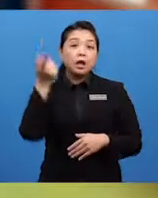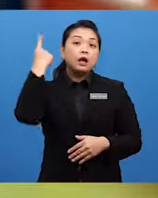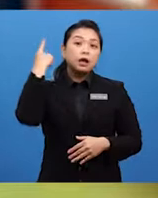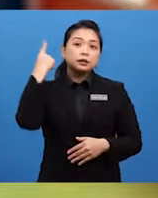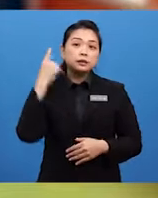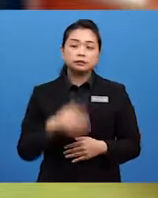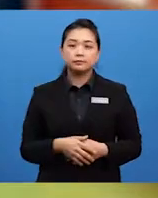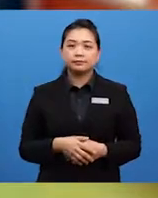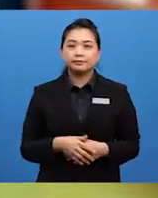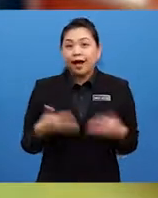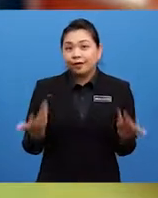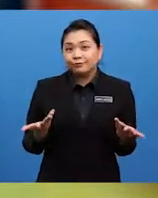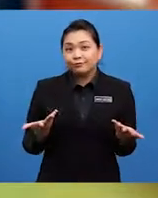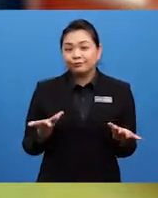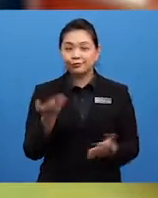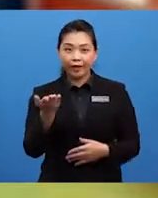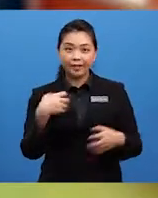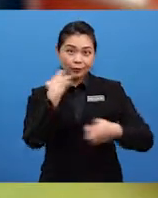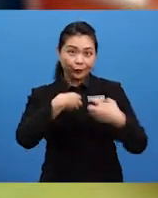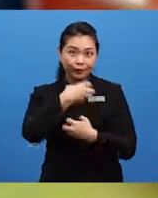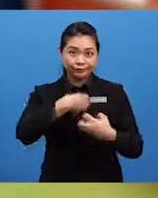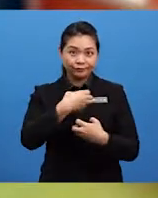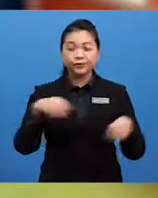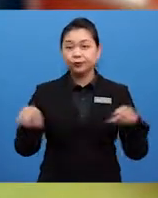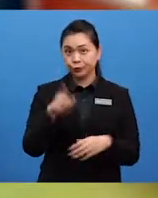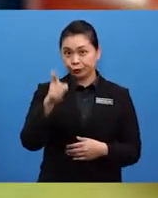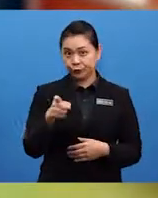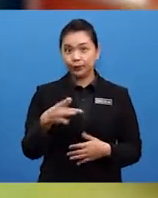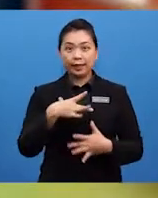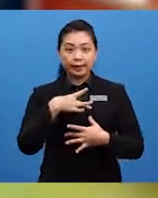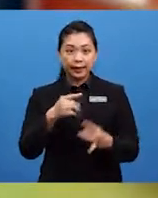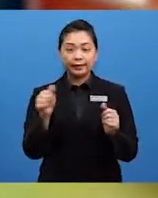How did you enjoy the story? Do you like the ending?